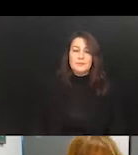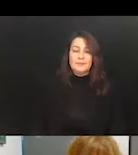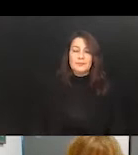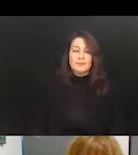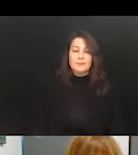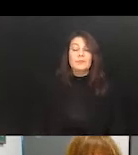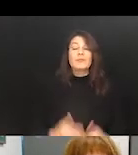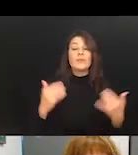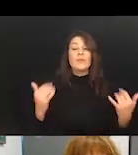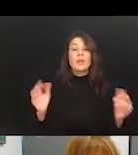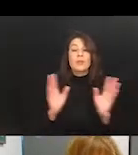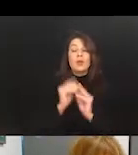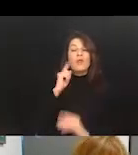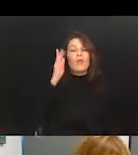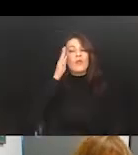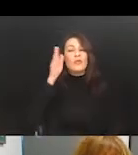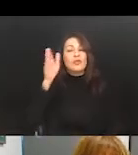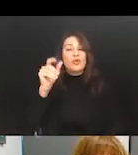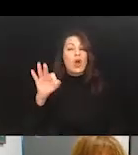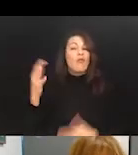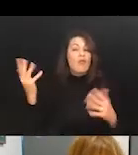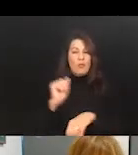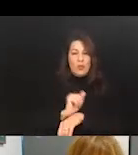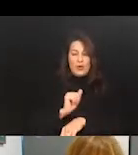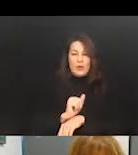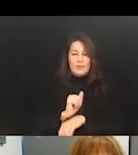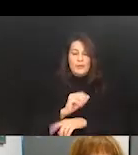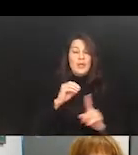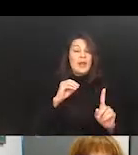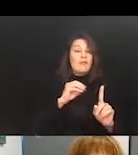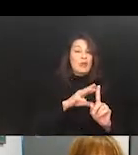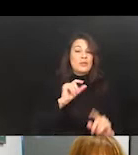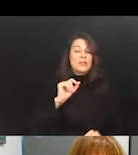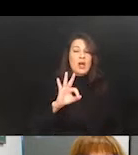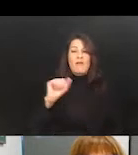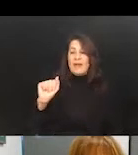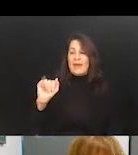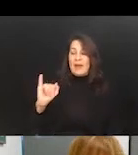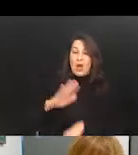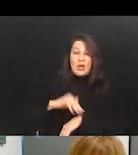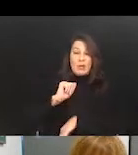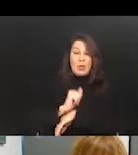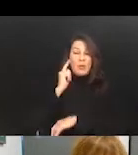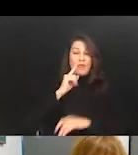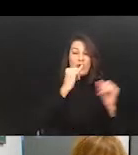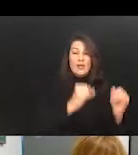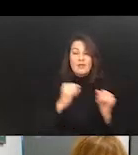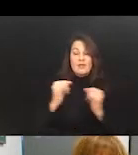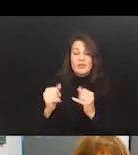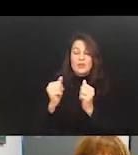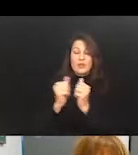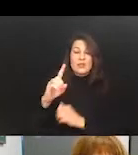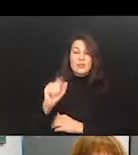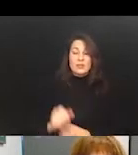symposium is on the future of work and the influence of artificial intelligence unemployment for individuals with disabilities.